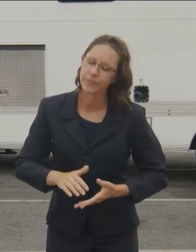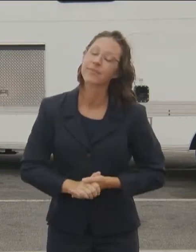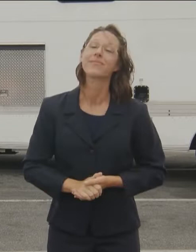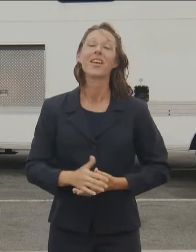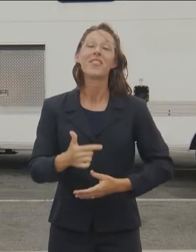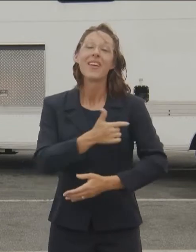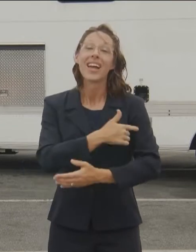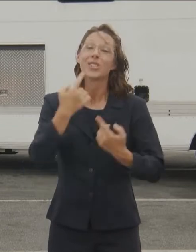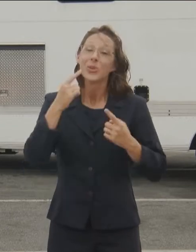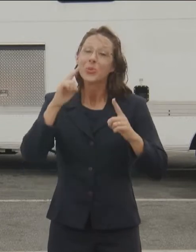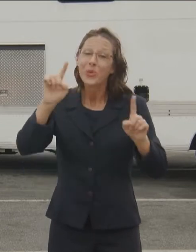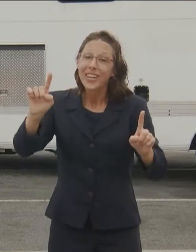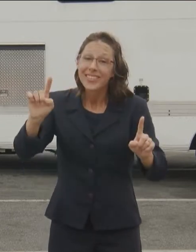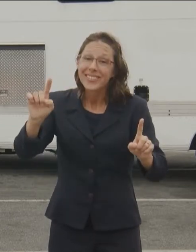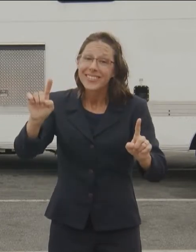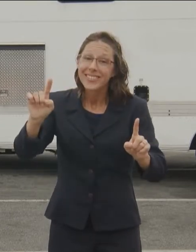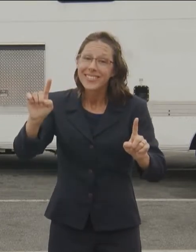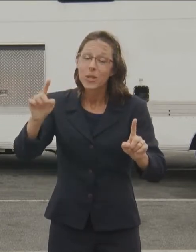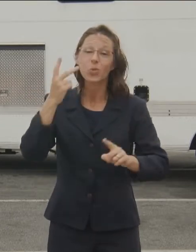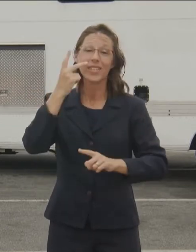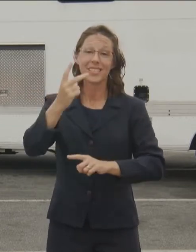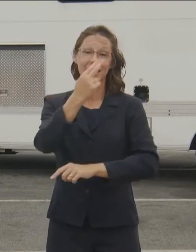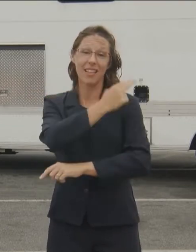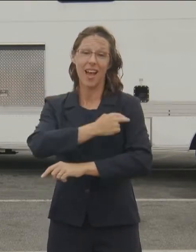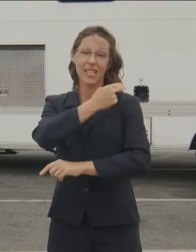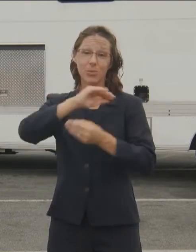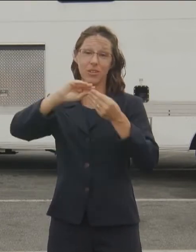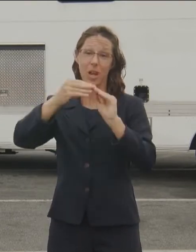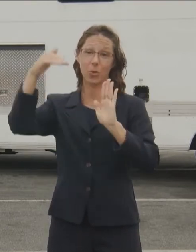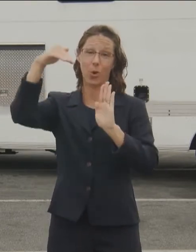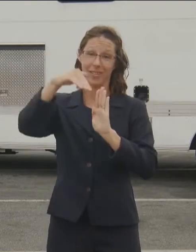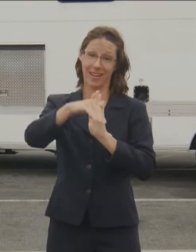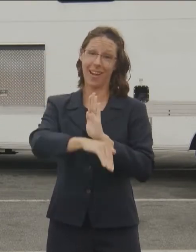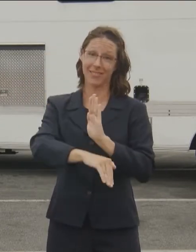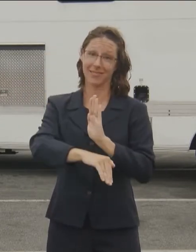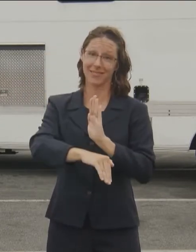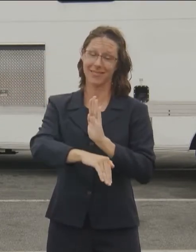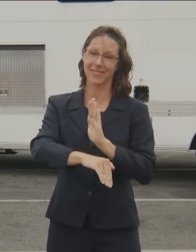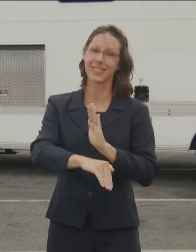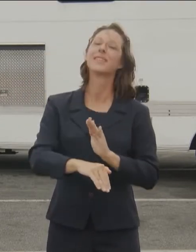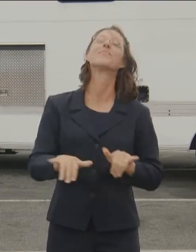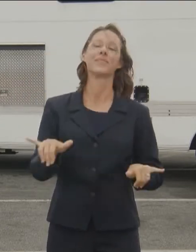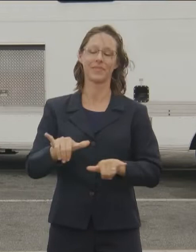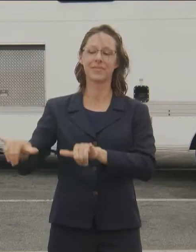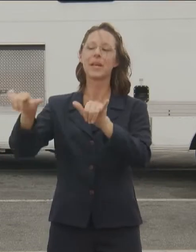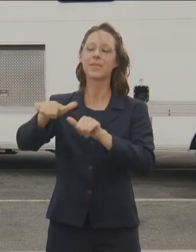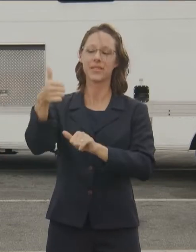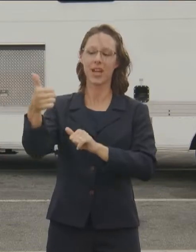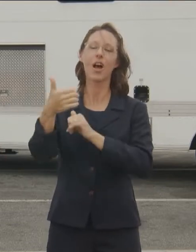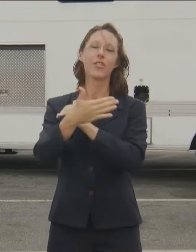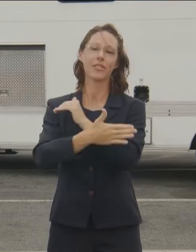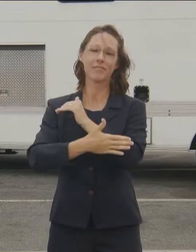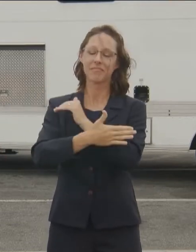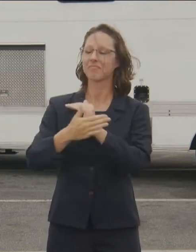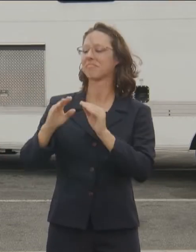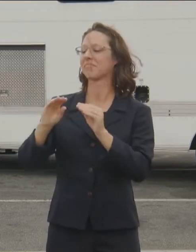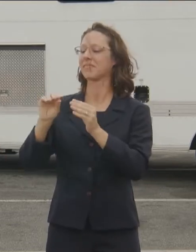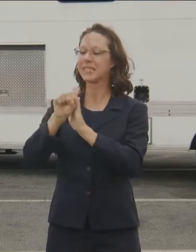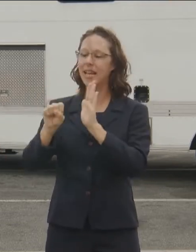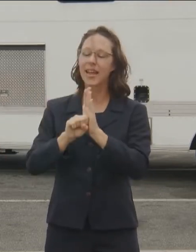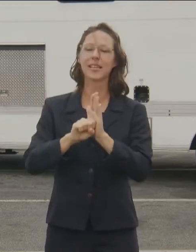vaccines really work, and you can see this in the hospitalization numbers. Like the rest of the country, Pennsylvania has increased the number of cases.